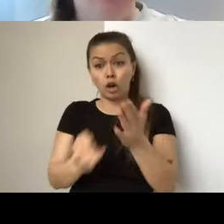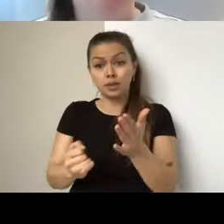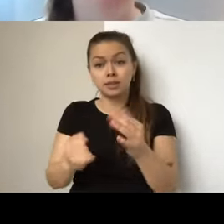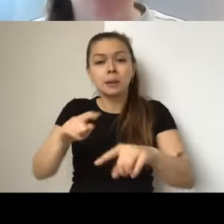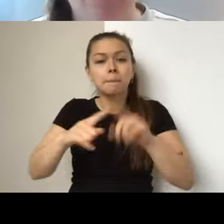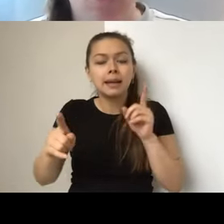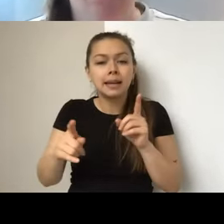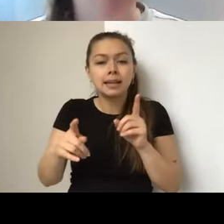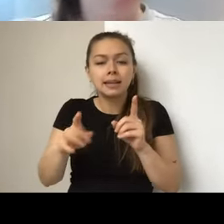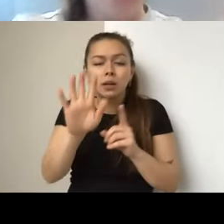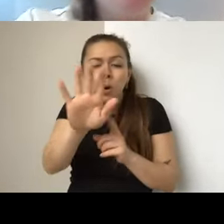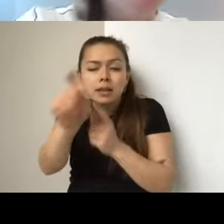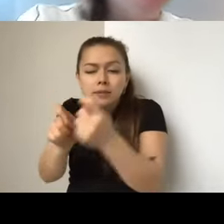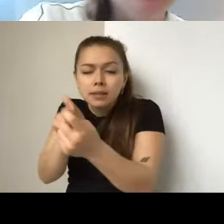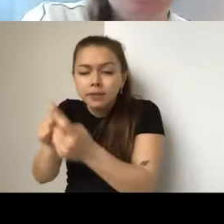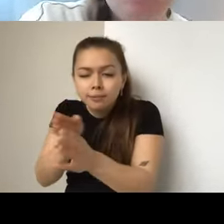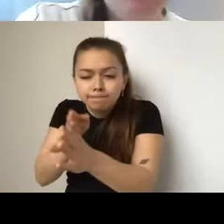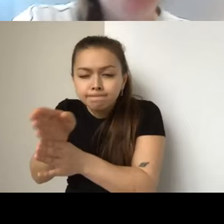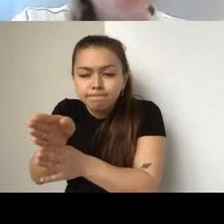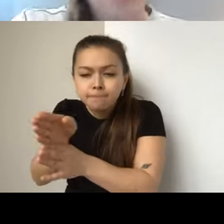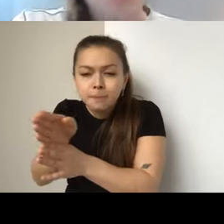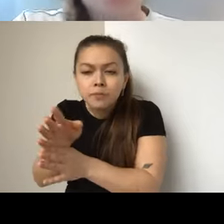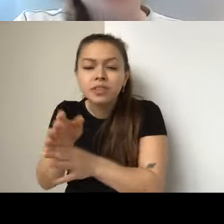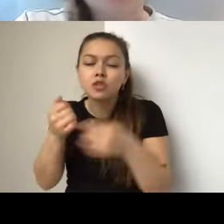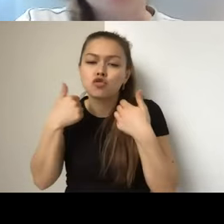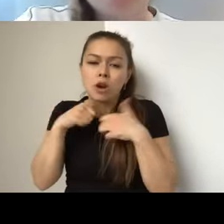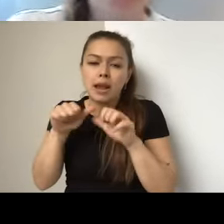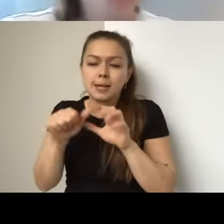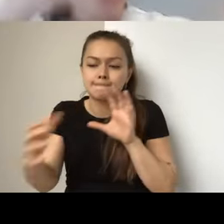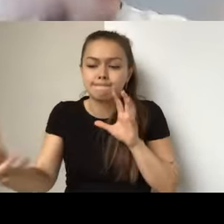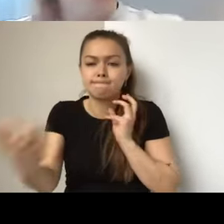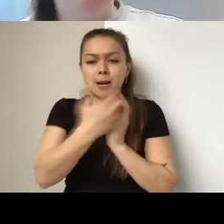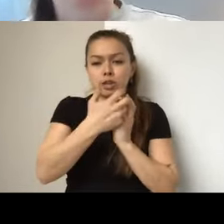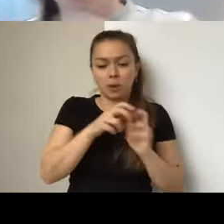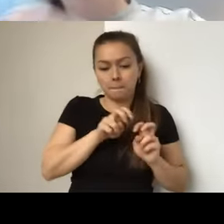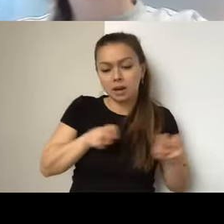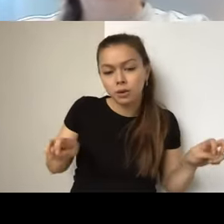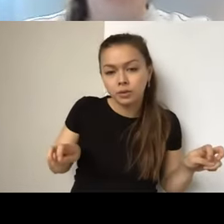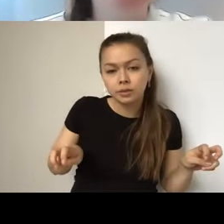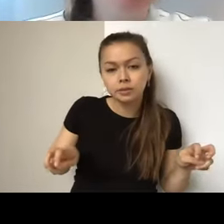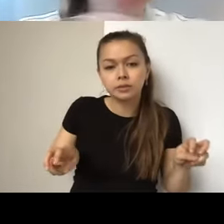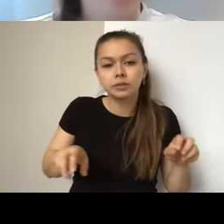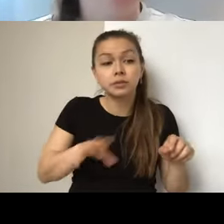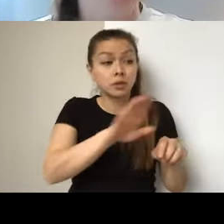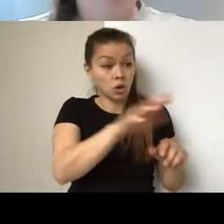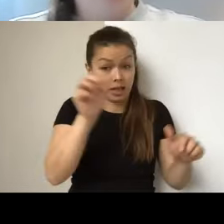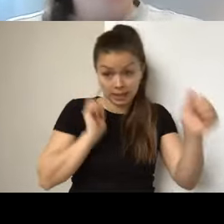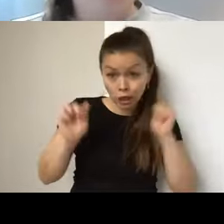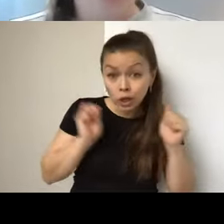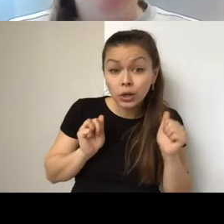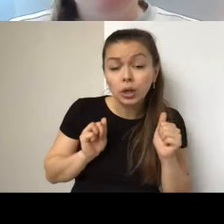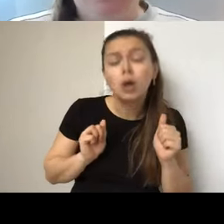likewise general. There's going to be some individuals who come from the theater community, from the dance community, from the music community.